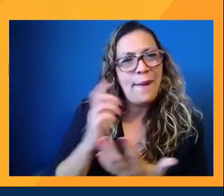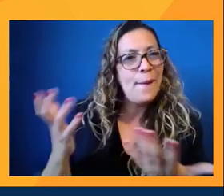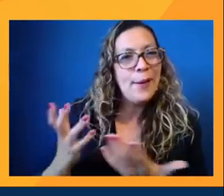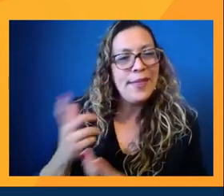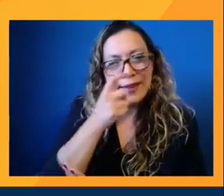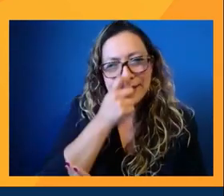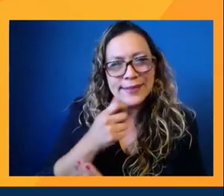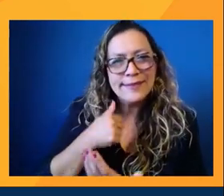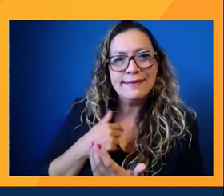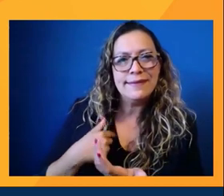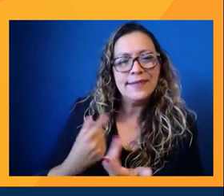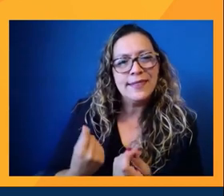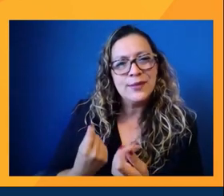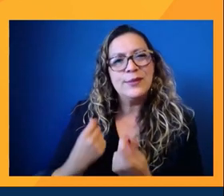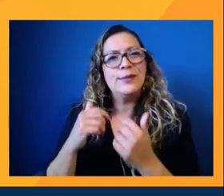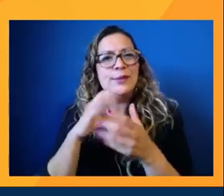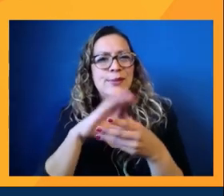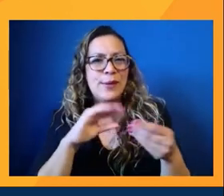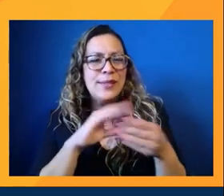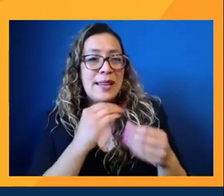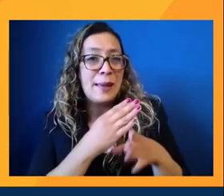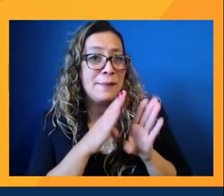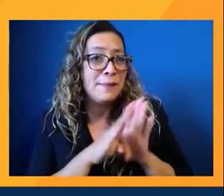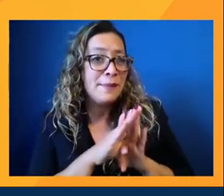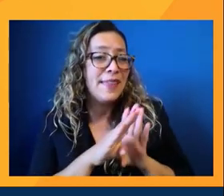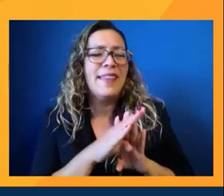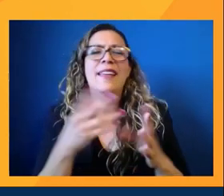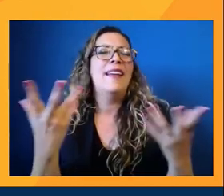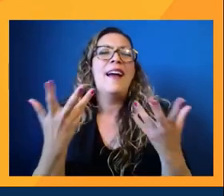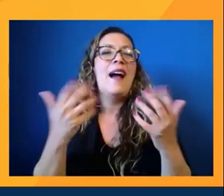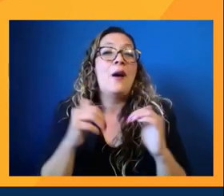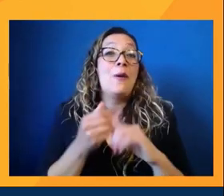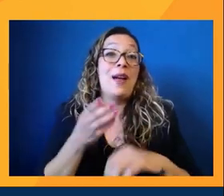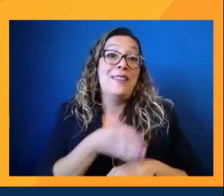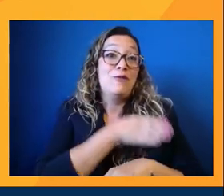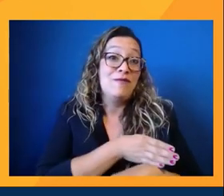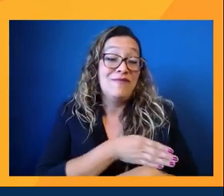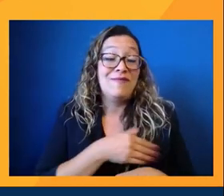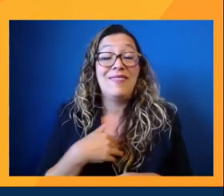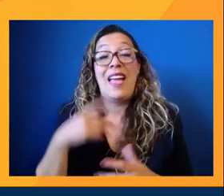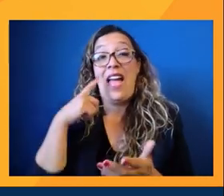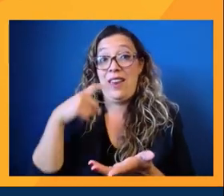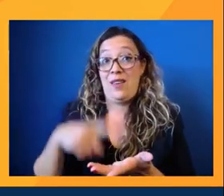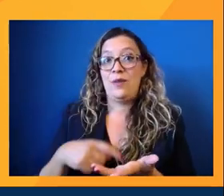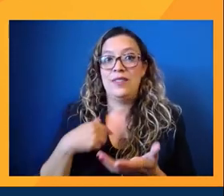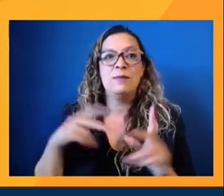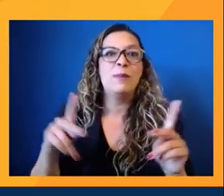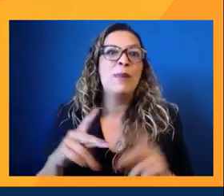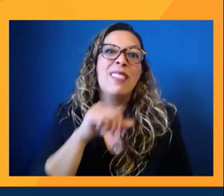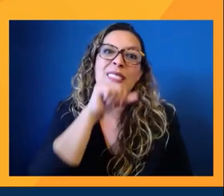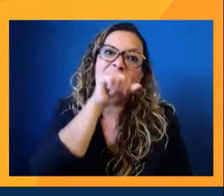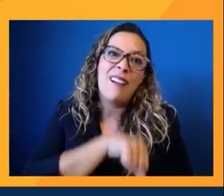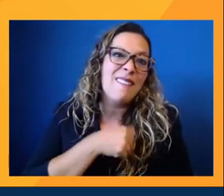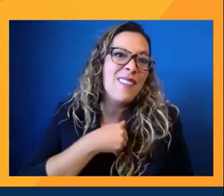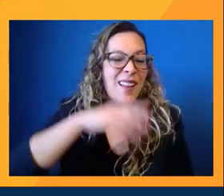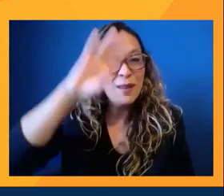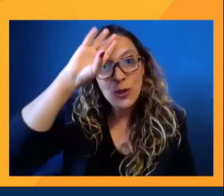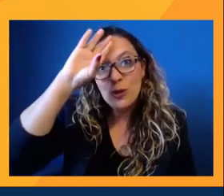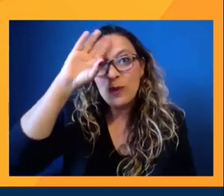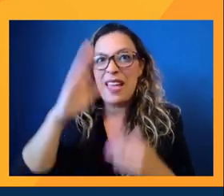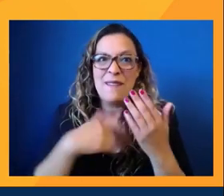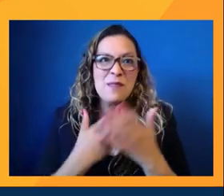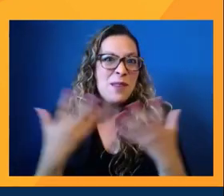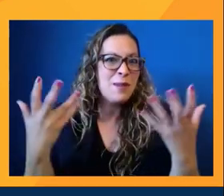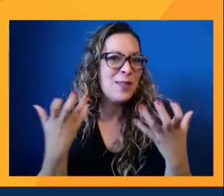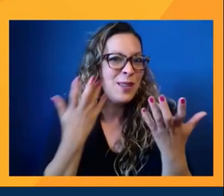in the stories that I create and how can I make it better? And what I've noticed is that everybody loves the fact that I'm Cuban. Everybody wanted to learn how to make Cuban